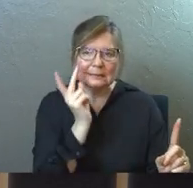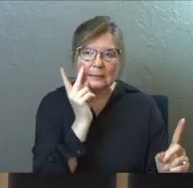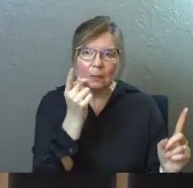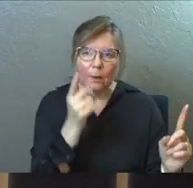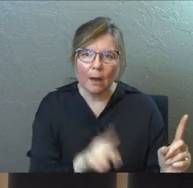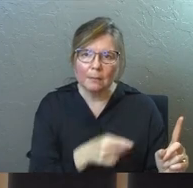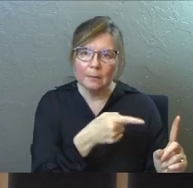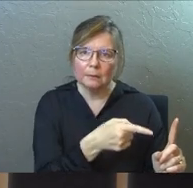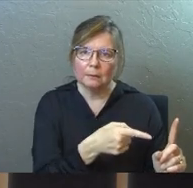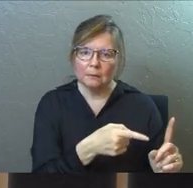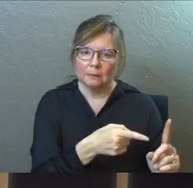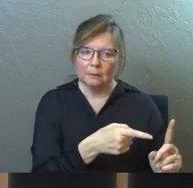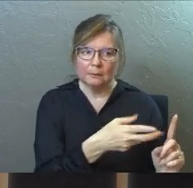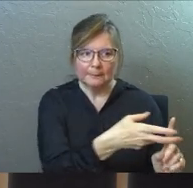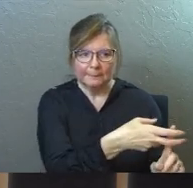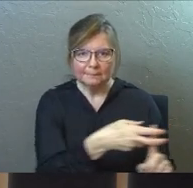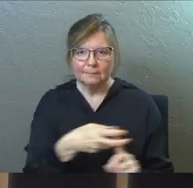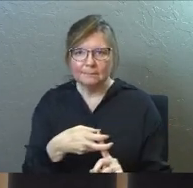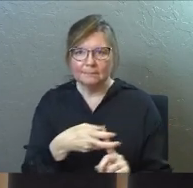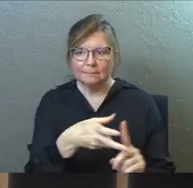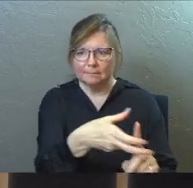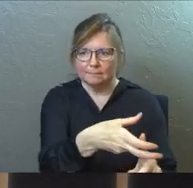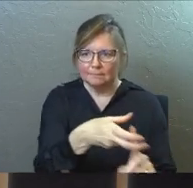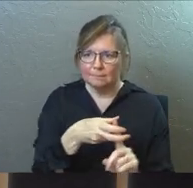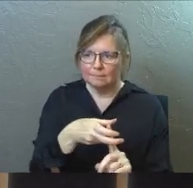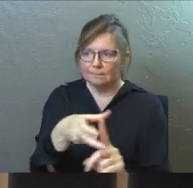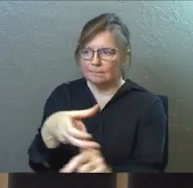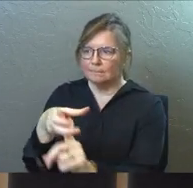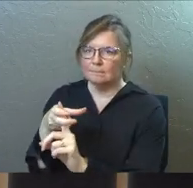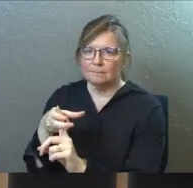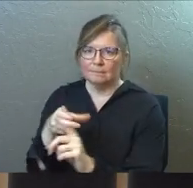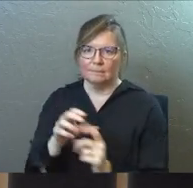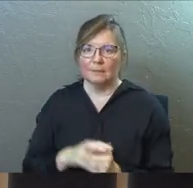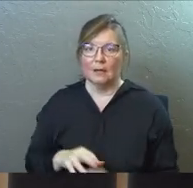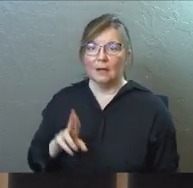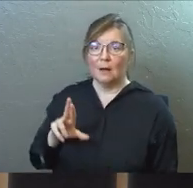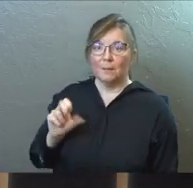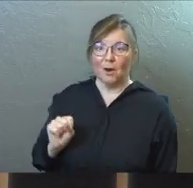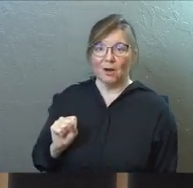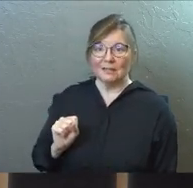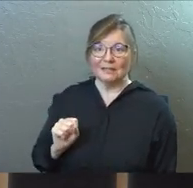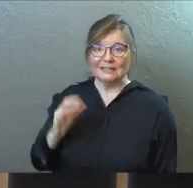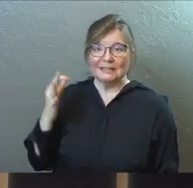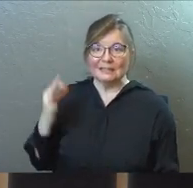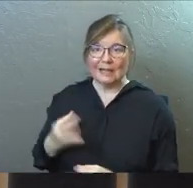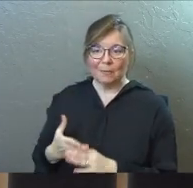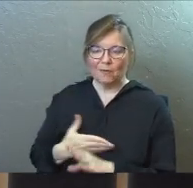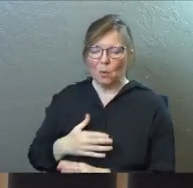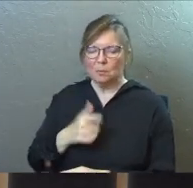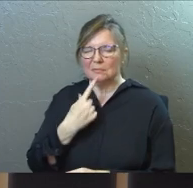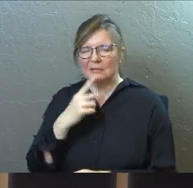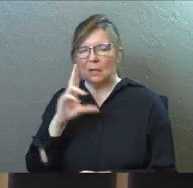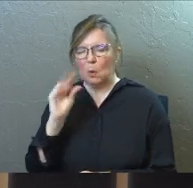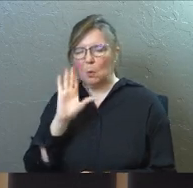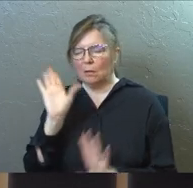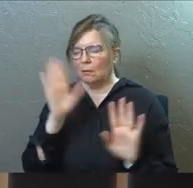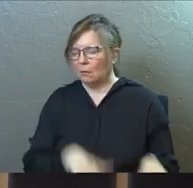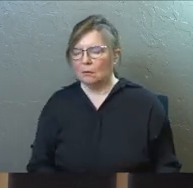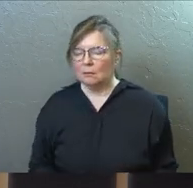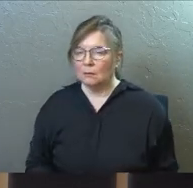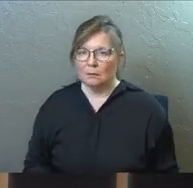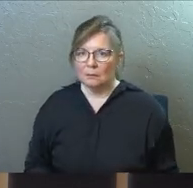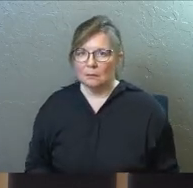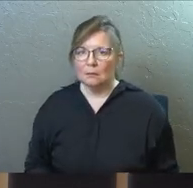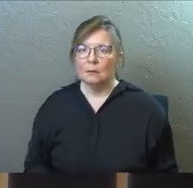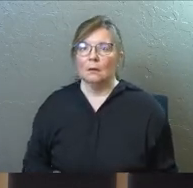Build the kingdom of God. Barnabas did not say no for Saul. Barnabas did not go to the furniture pile. He went